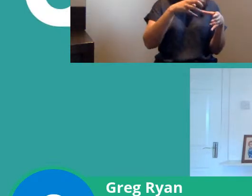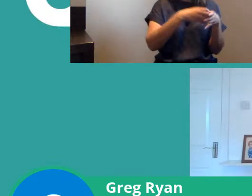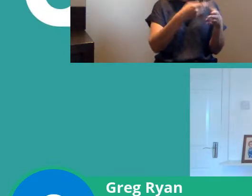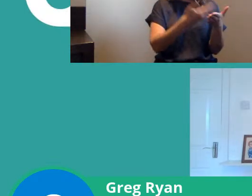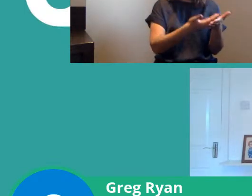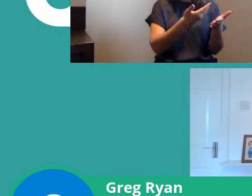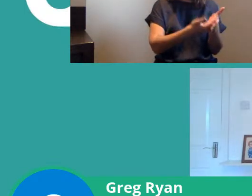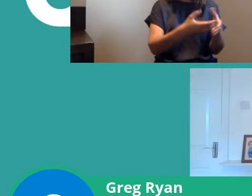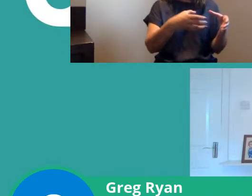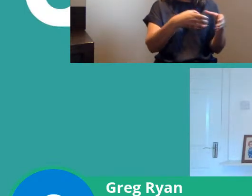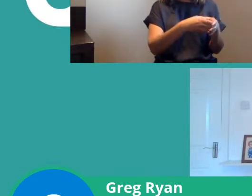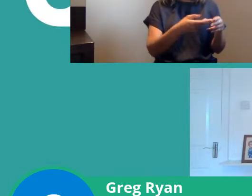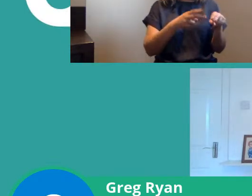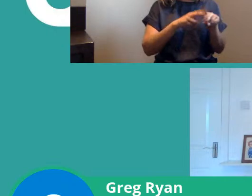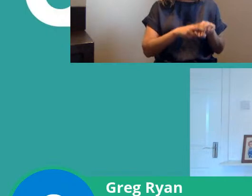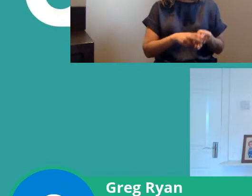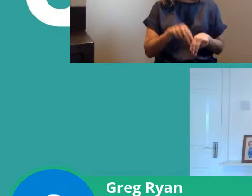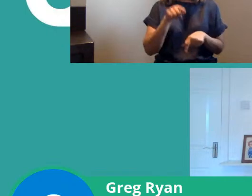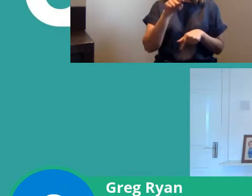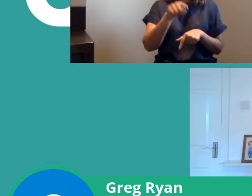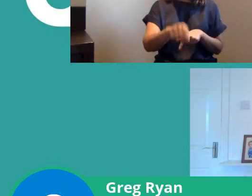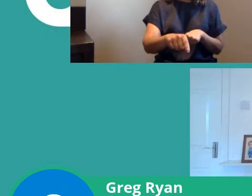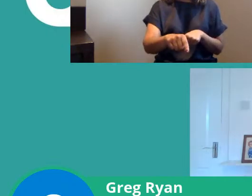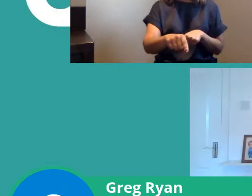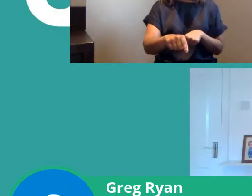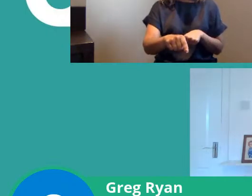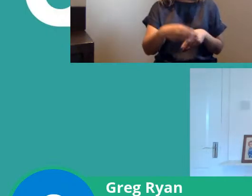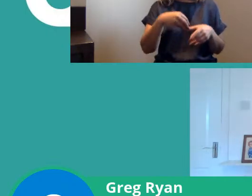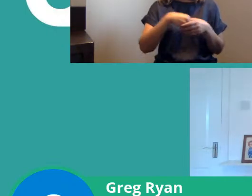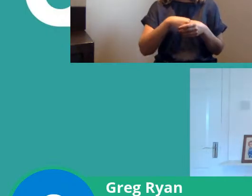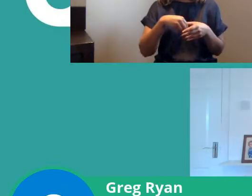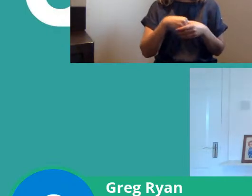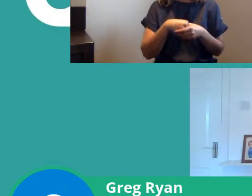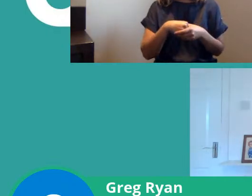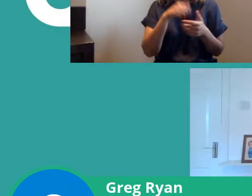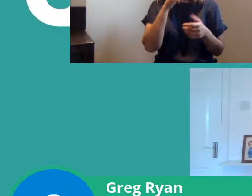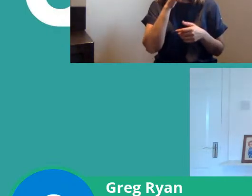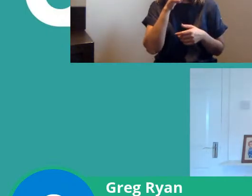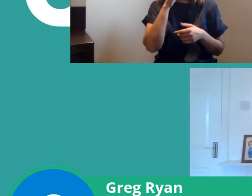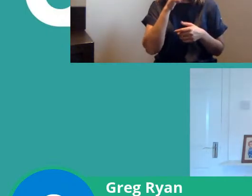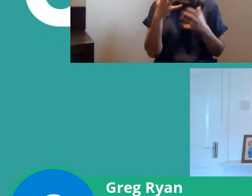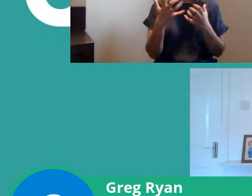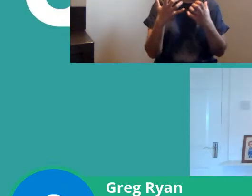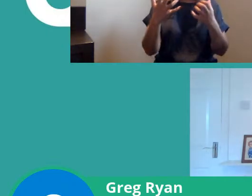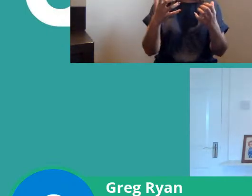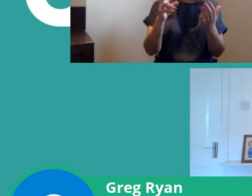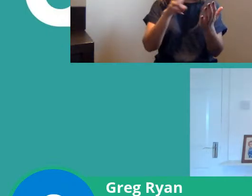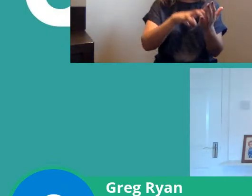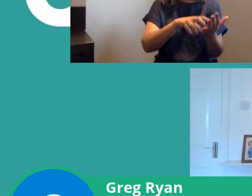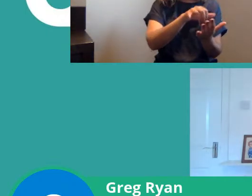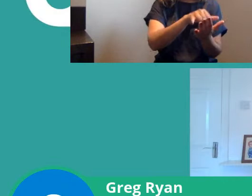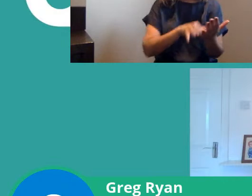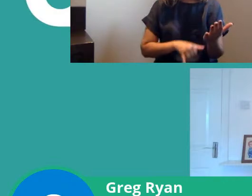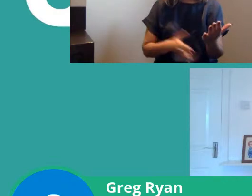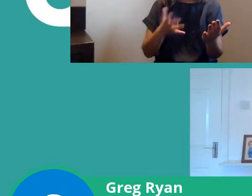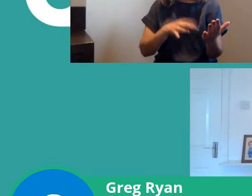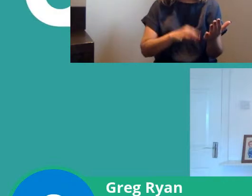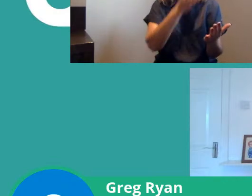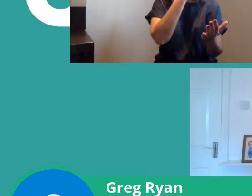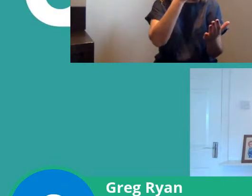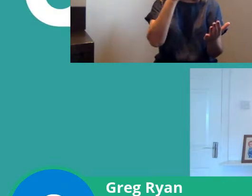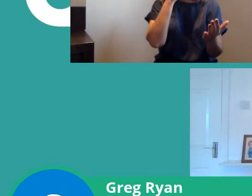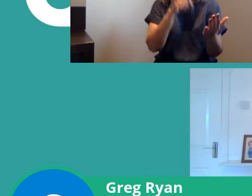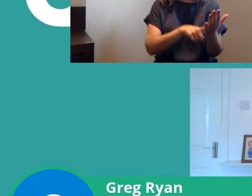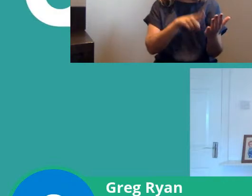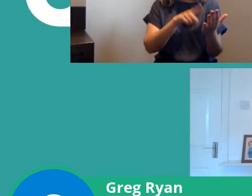if you're basically if you signed up using the like public registration form that the Rose Luxembourg Foundation